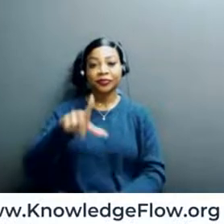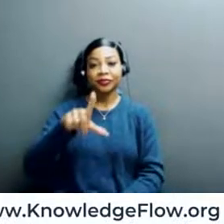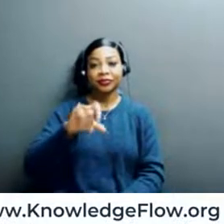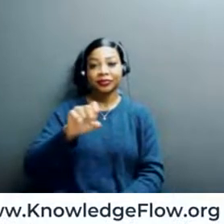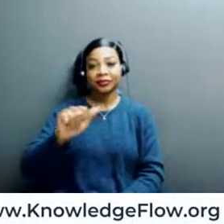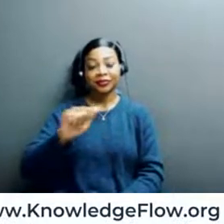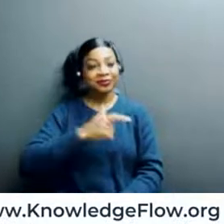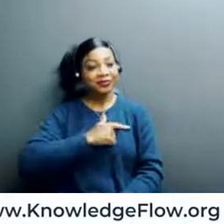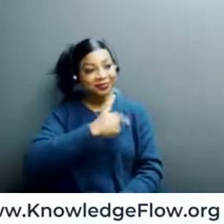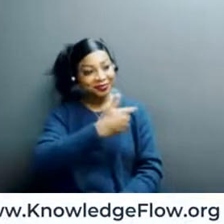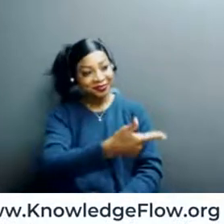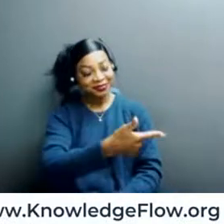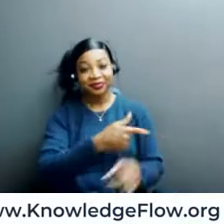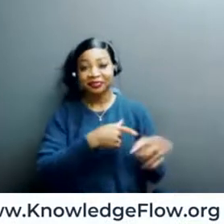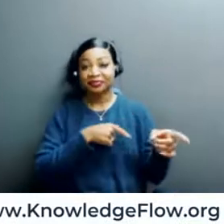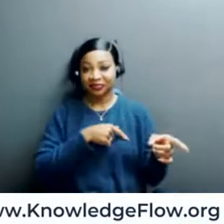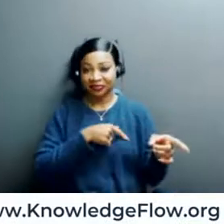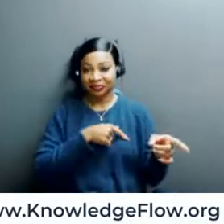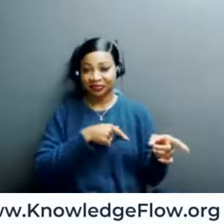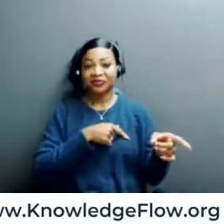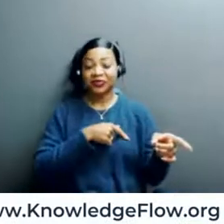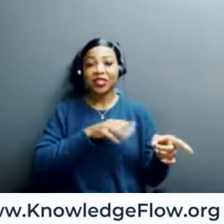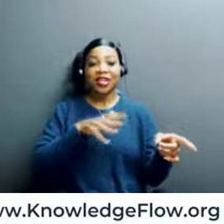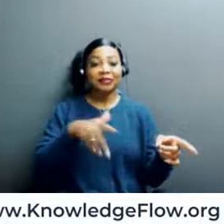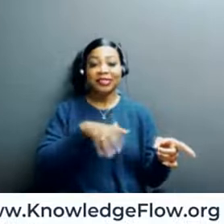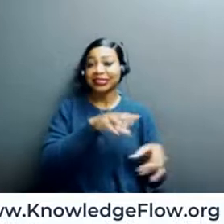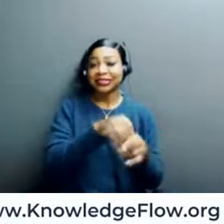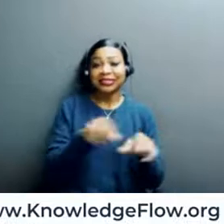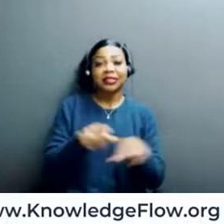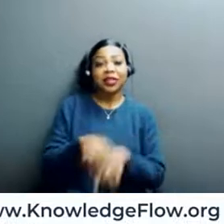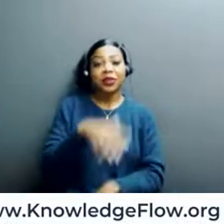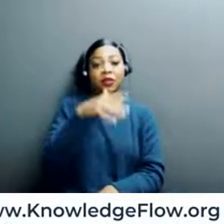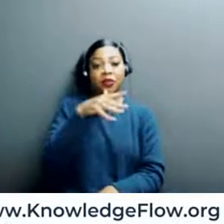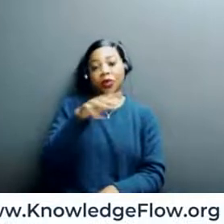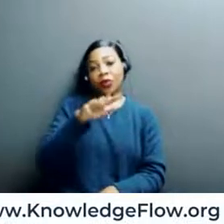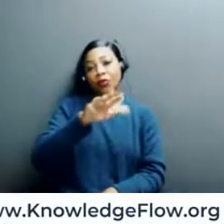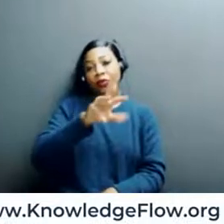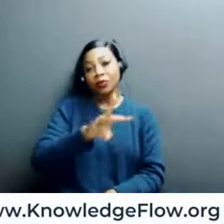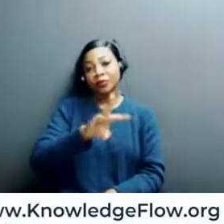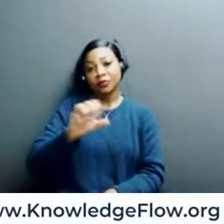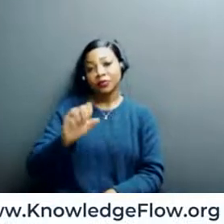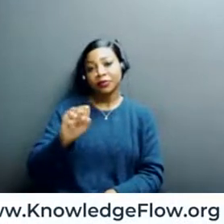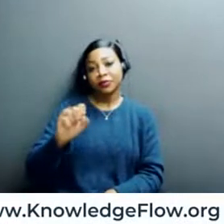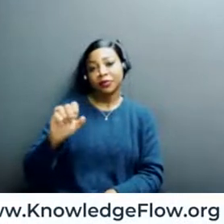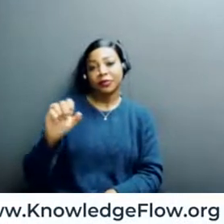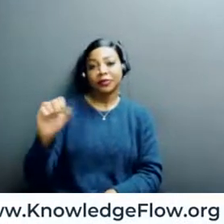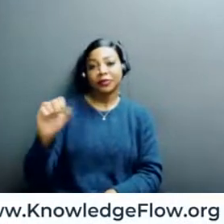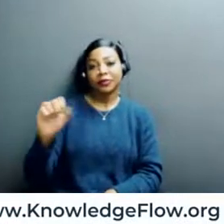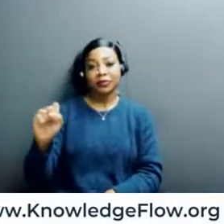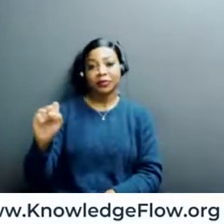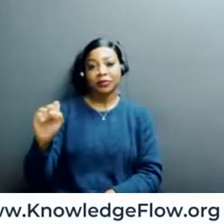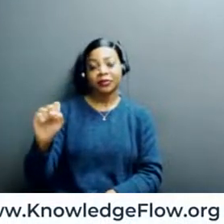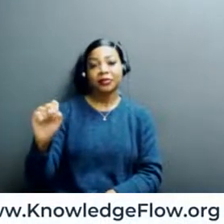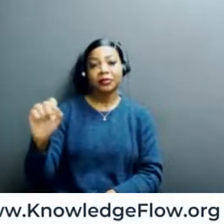is quite literally in the name of your organization, Women's Cyber Security Society. So you recently hosted